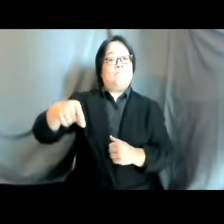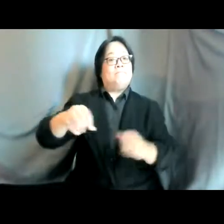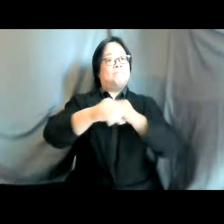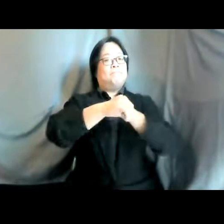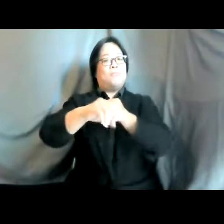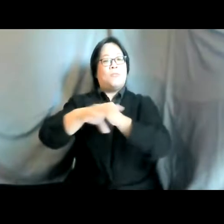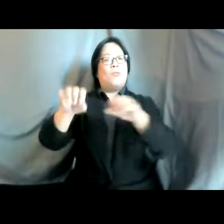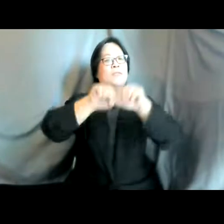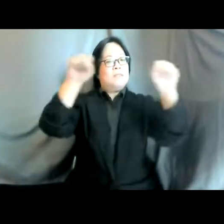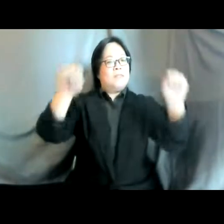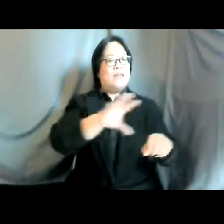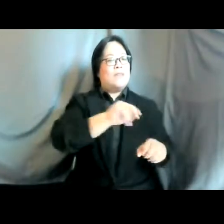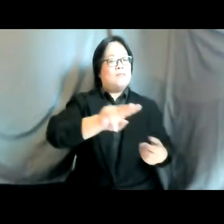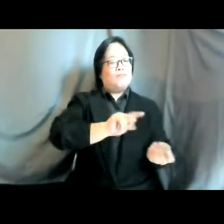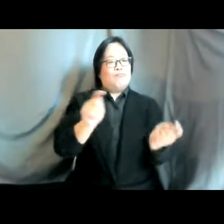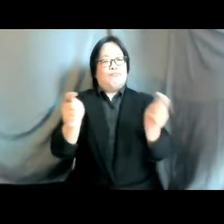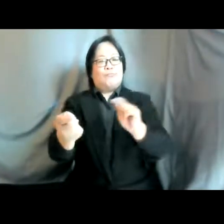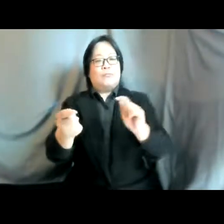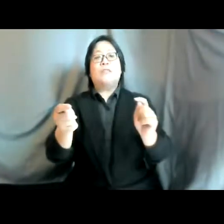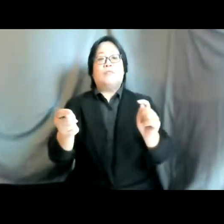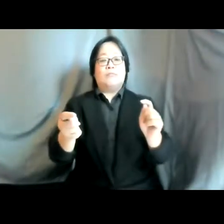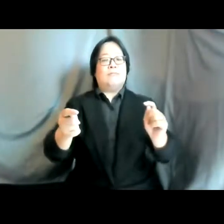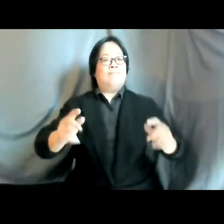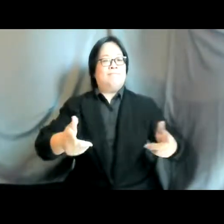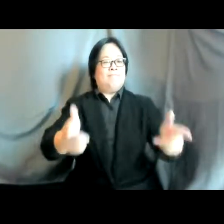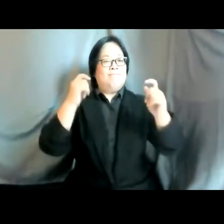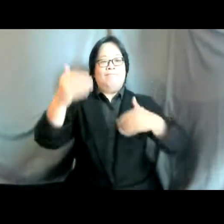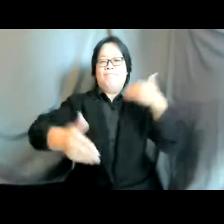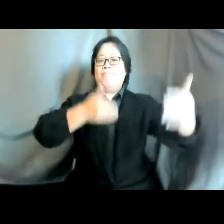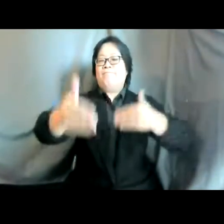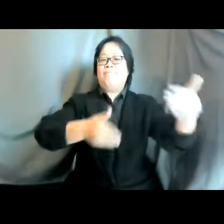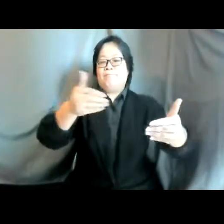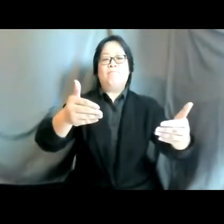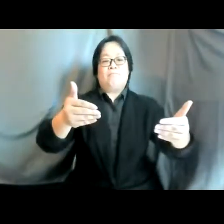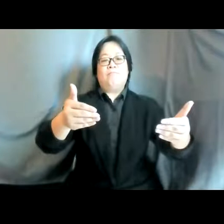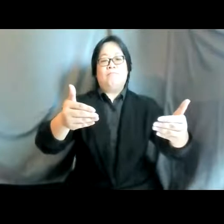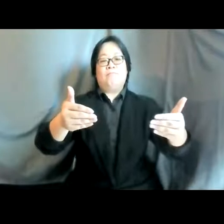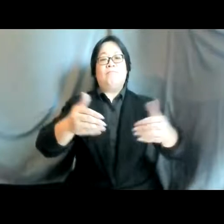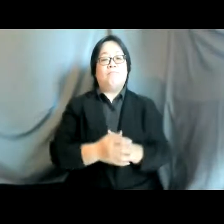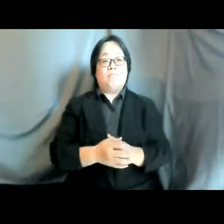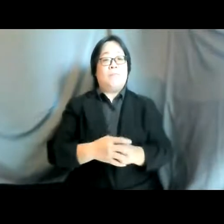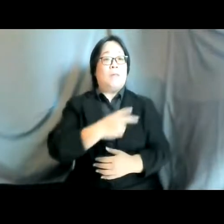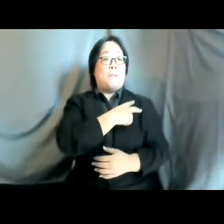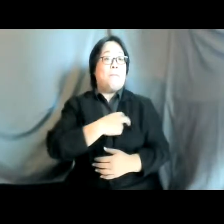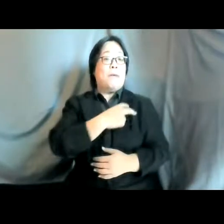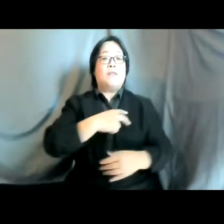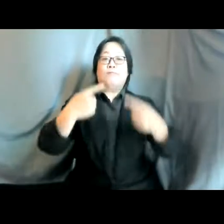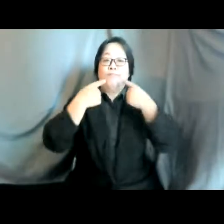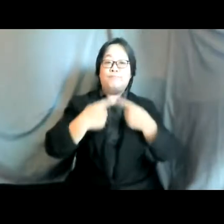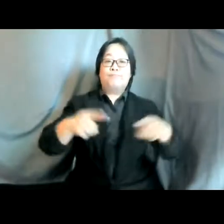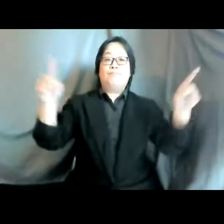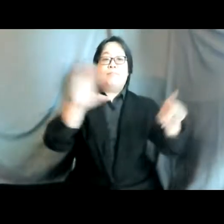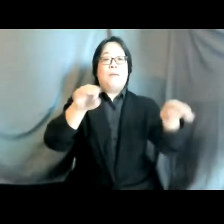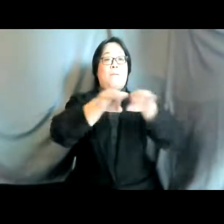transformative change to accelerate the implementation of the historic beijing declaration and platform for action